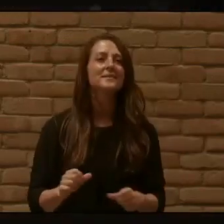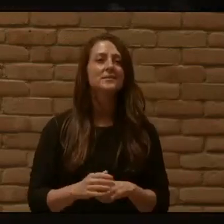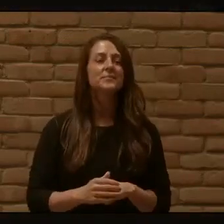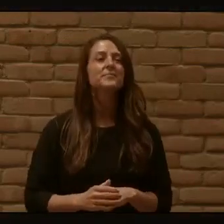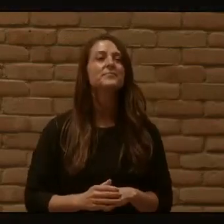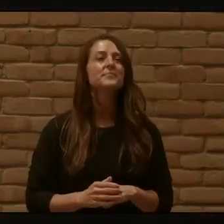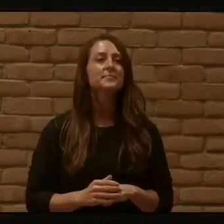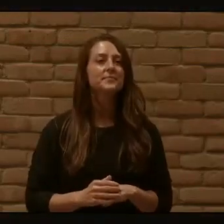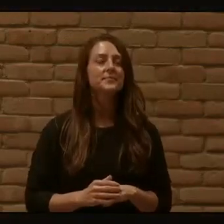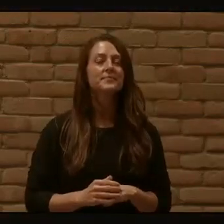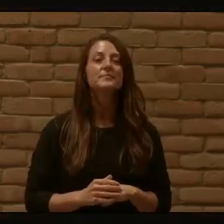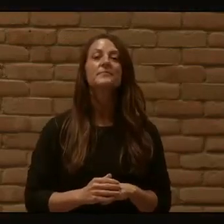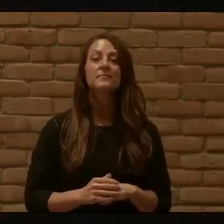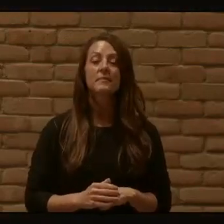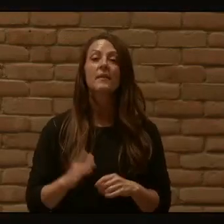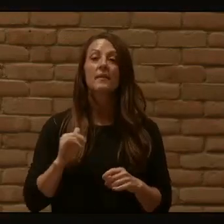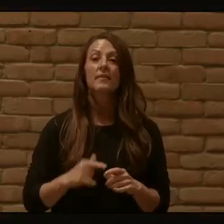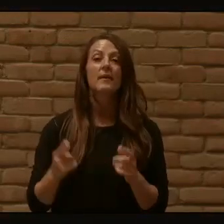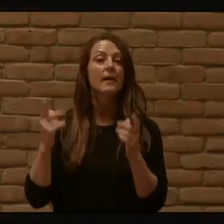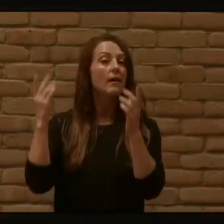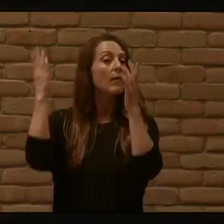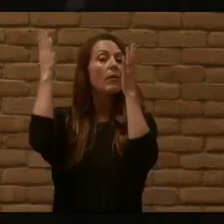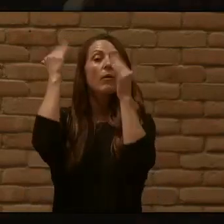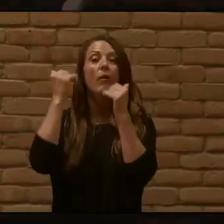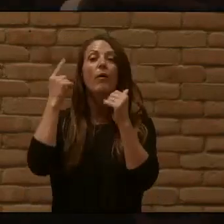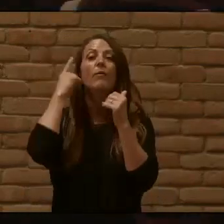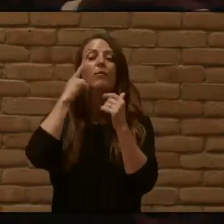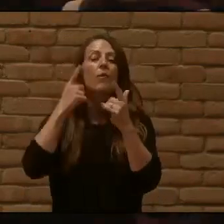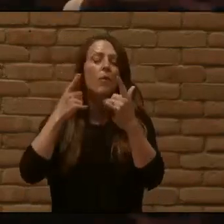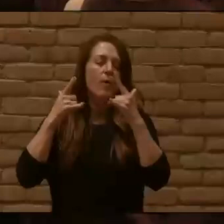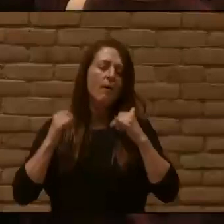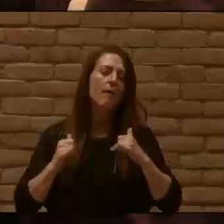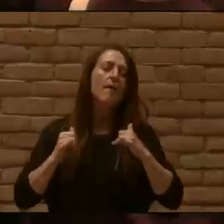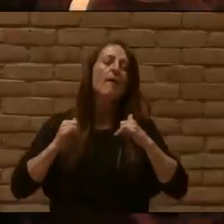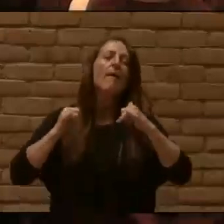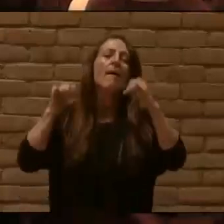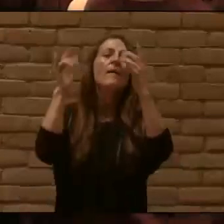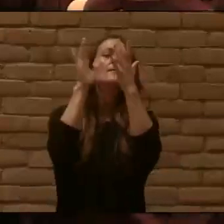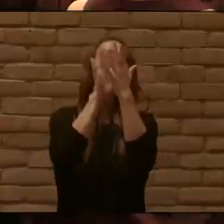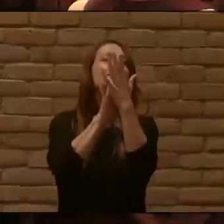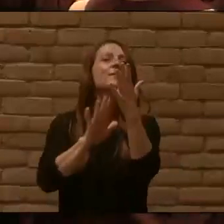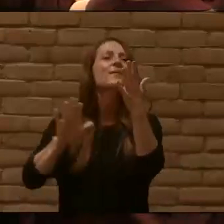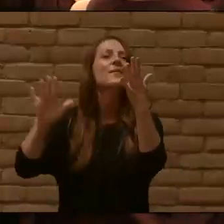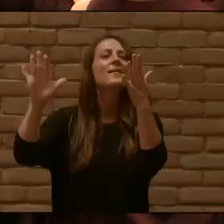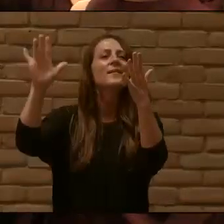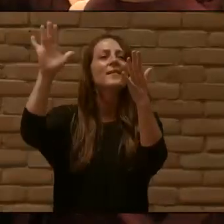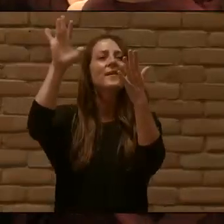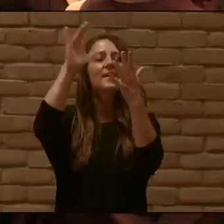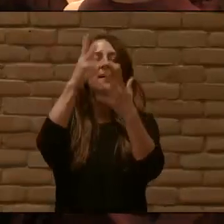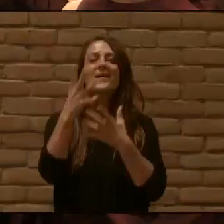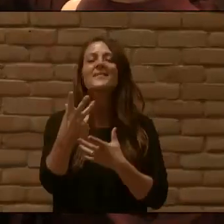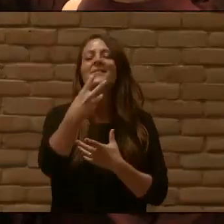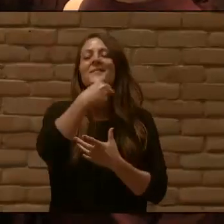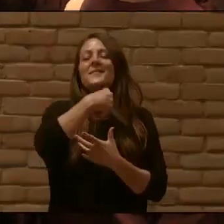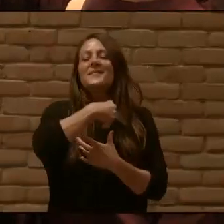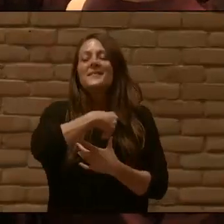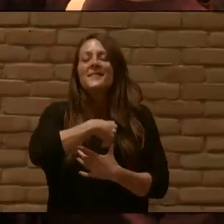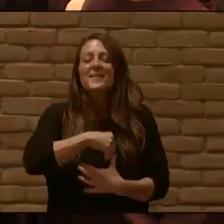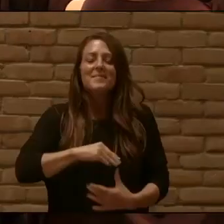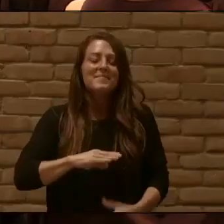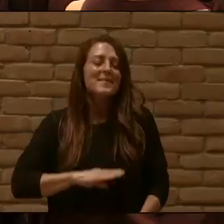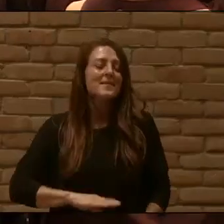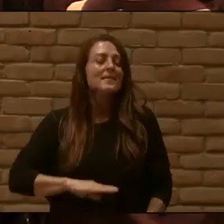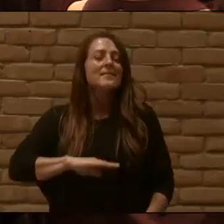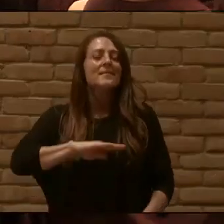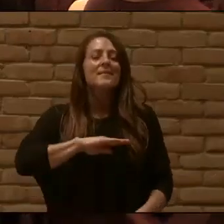the hope of endless glory Fills my heart with joy